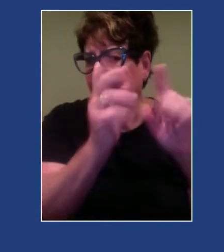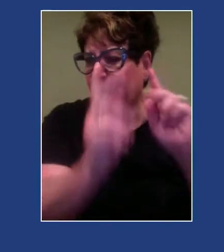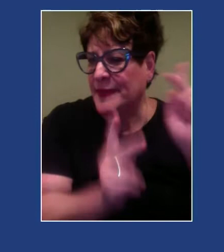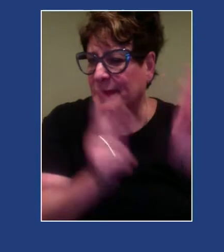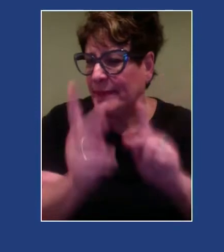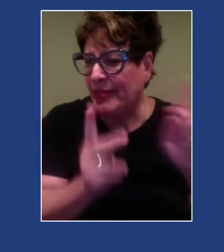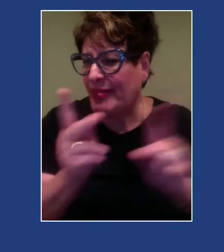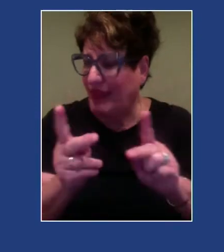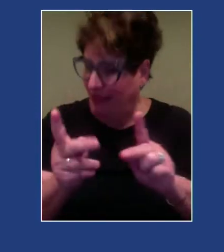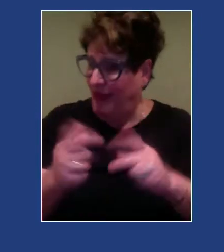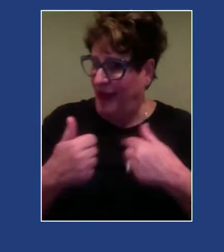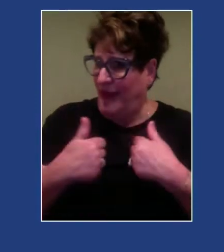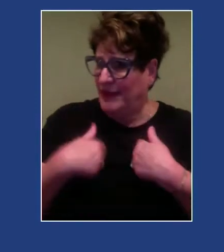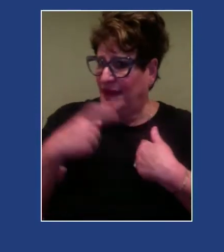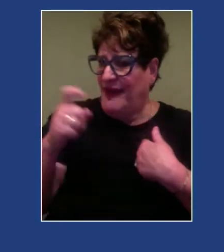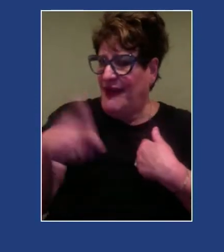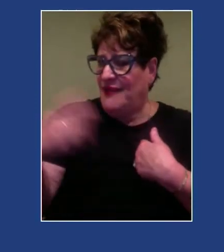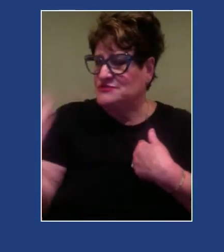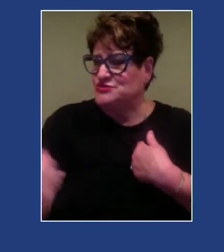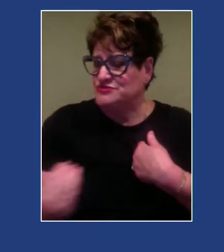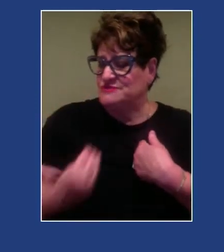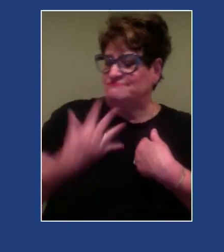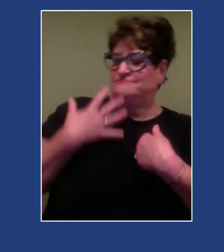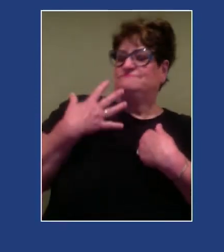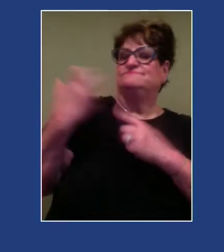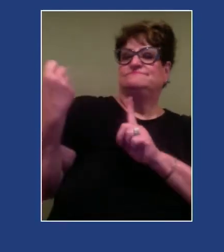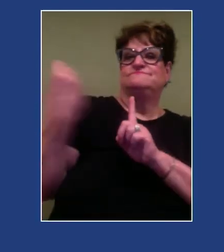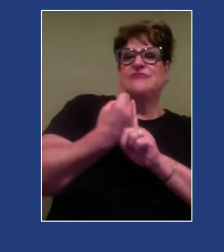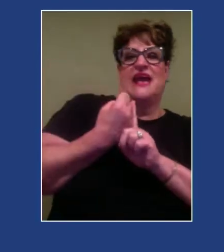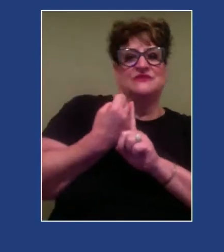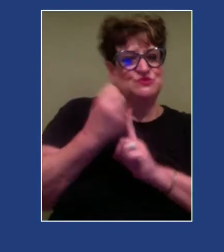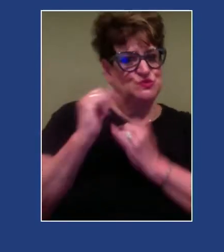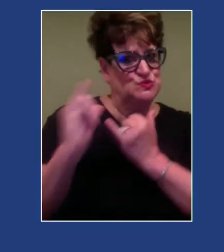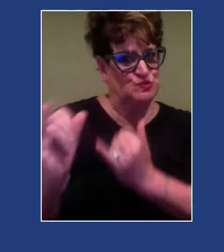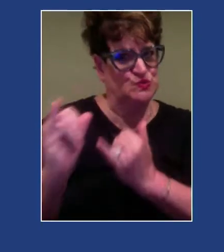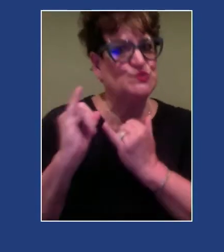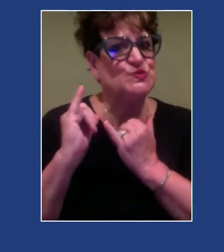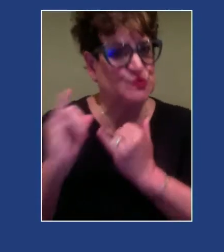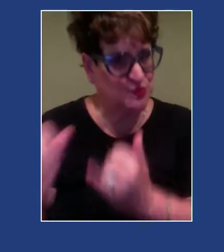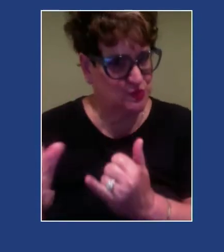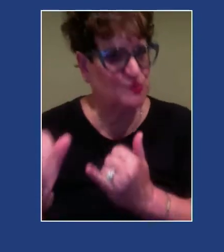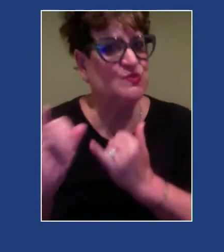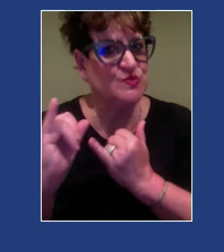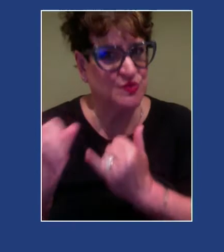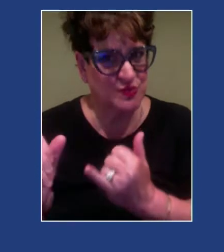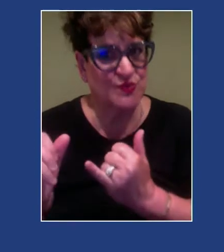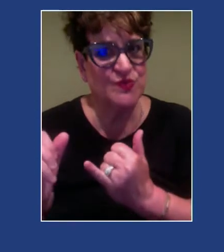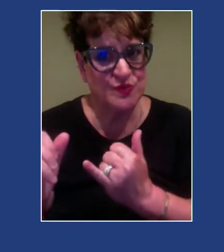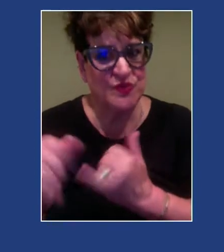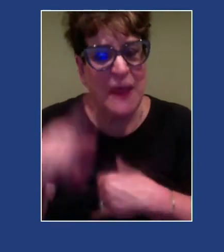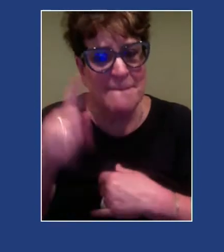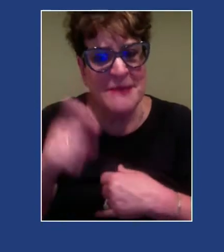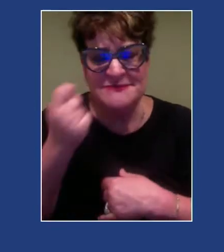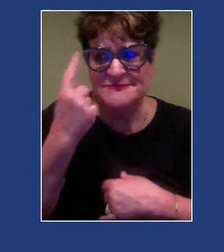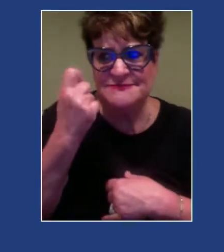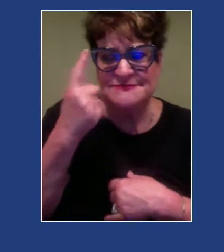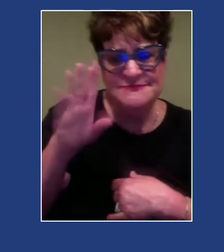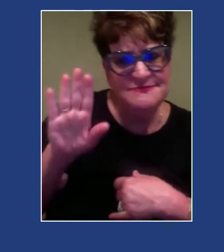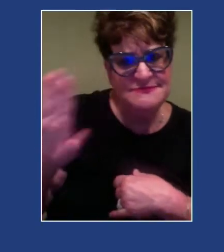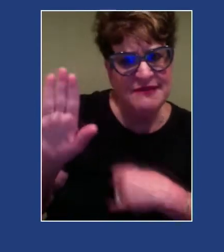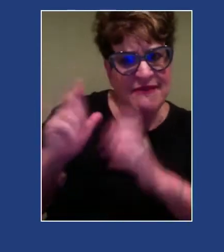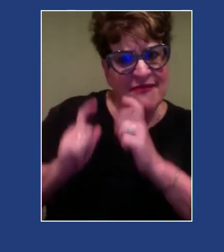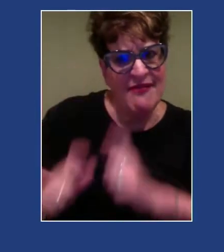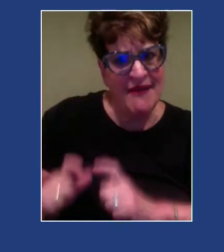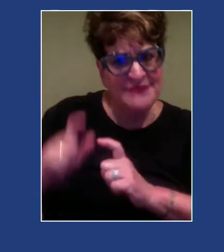to be impacted and moved by my client as well. I have to be aware of my client's worldview. How do they